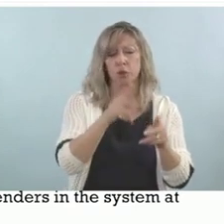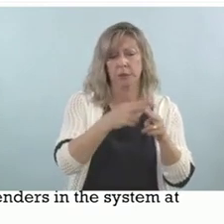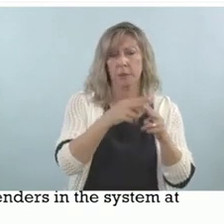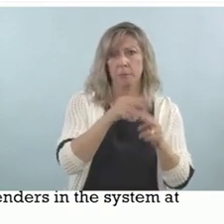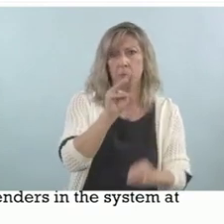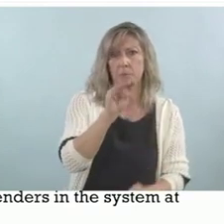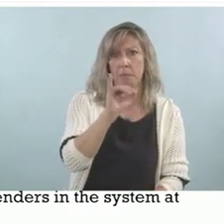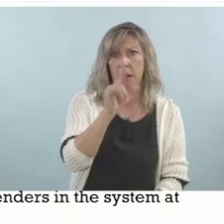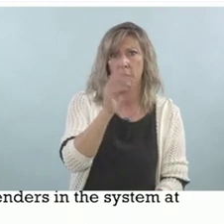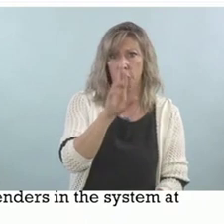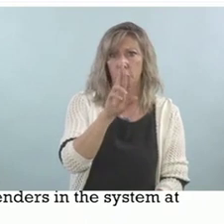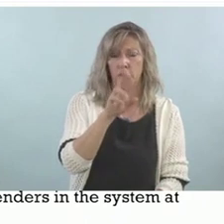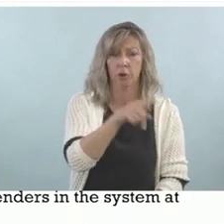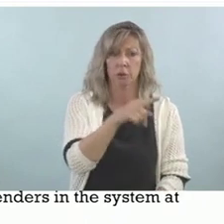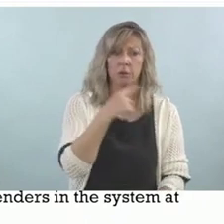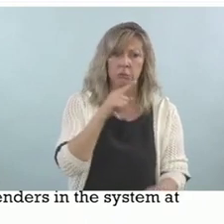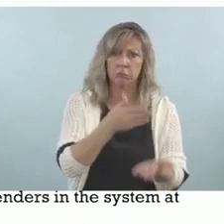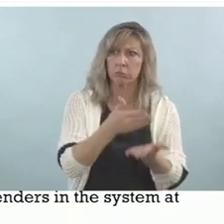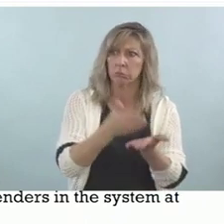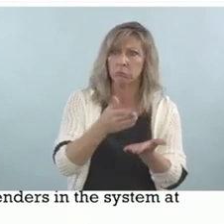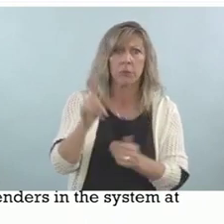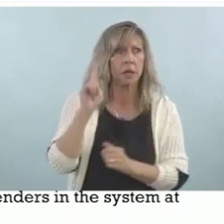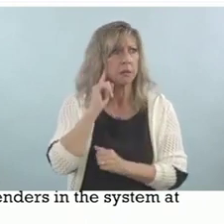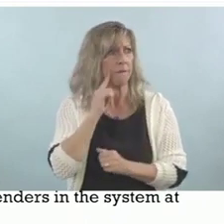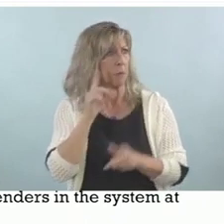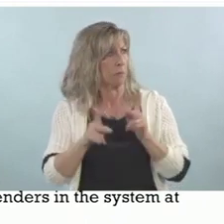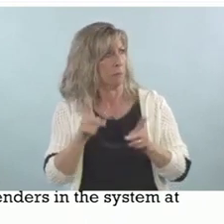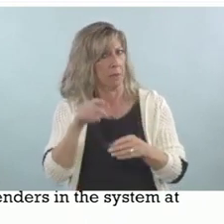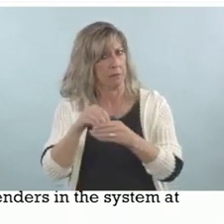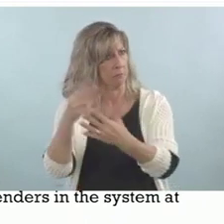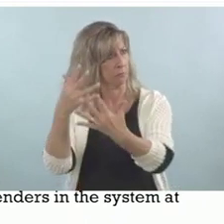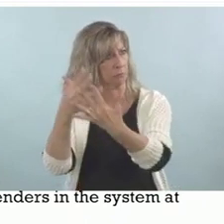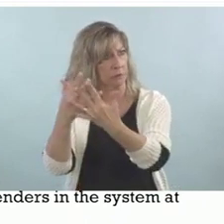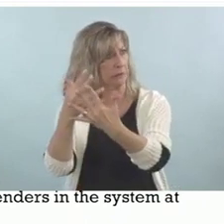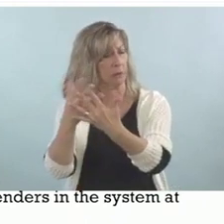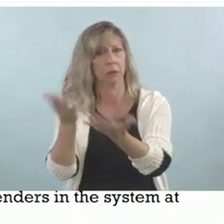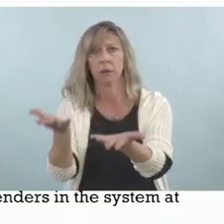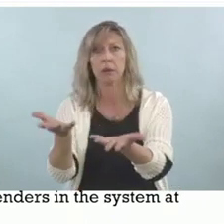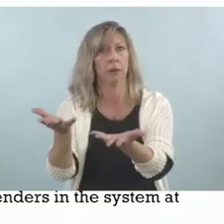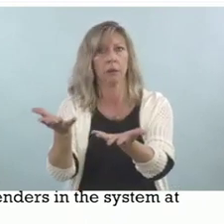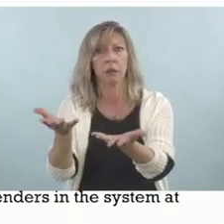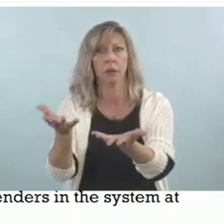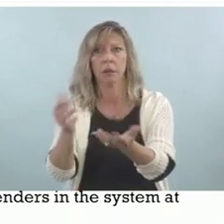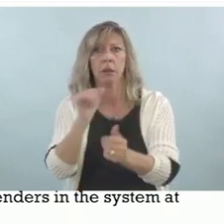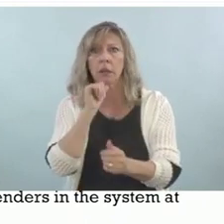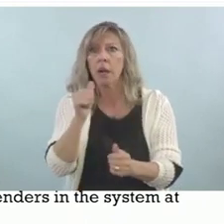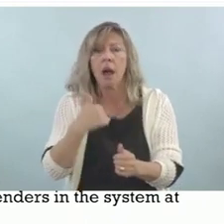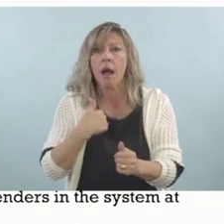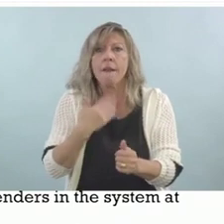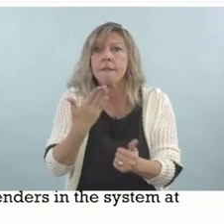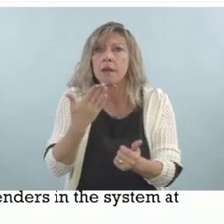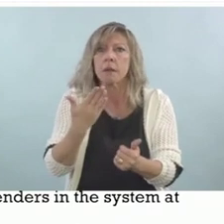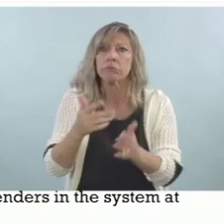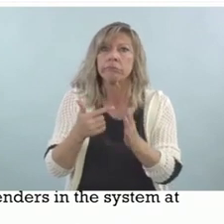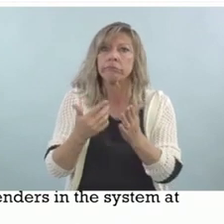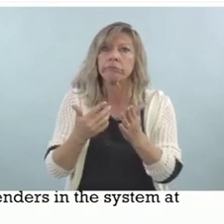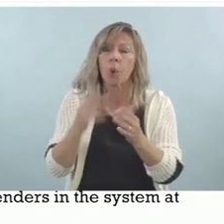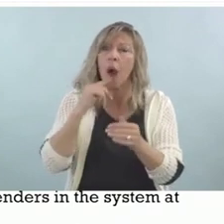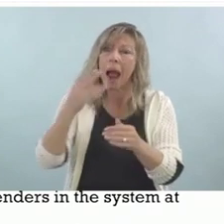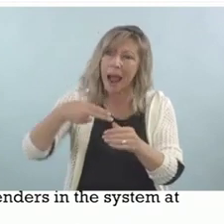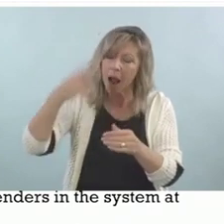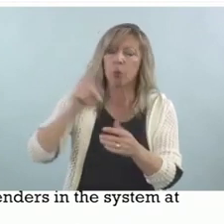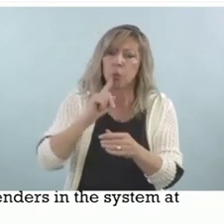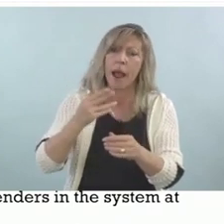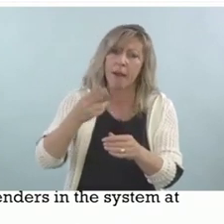So if you think about the percentage of deaf people that there are in our schools and in our country,